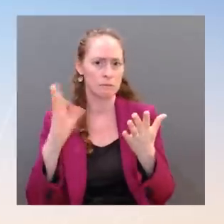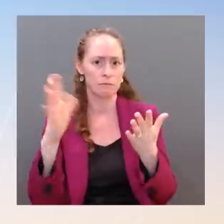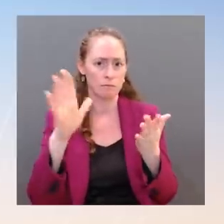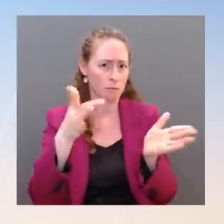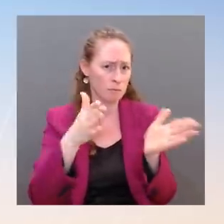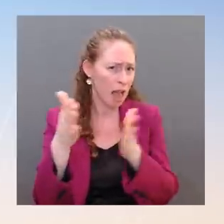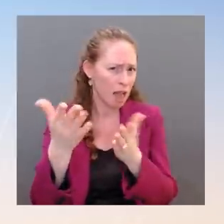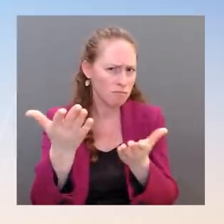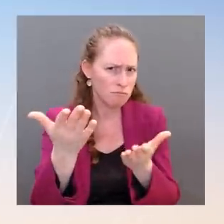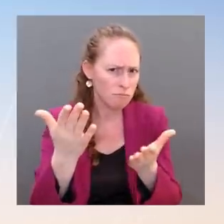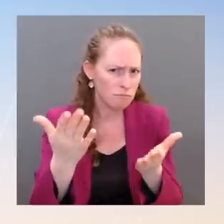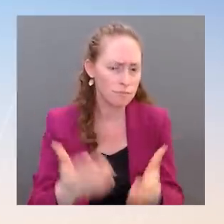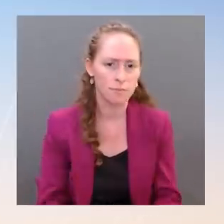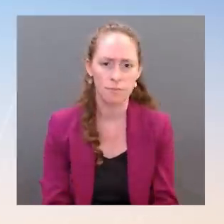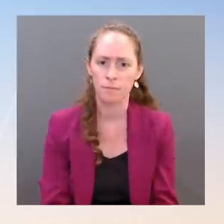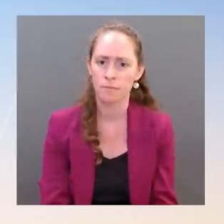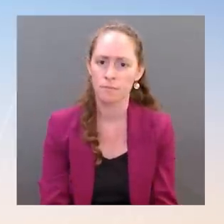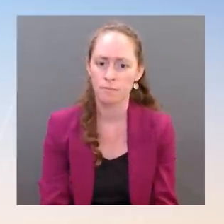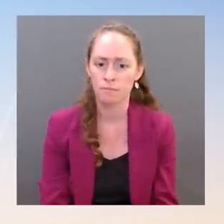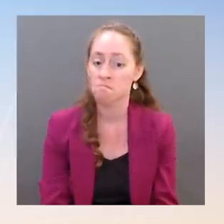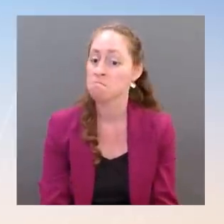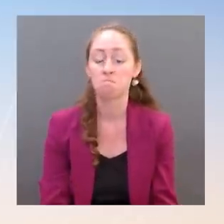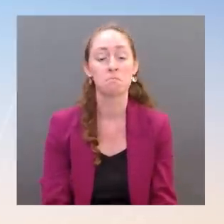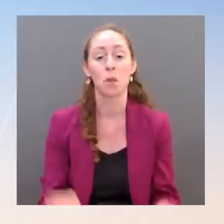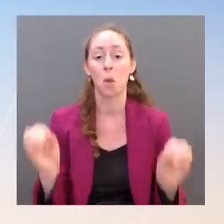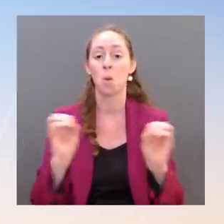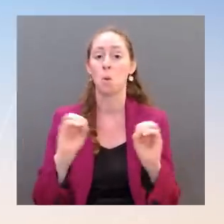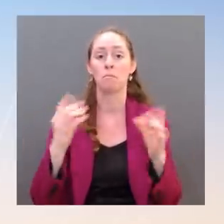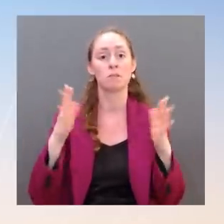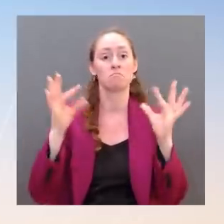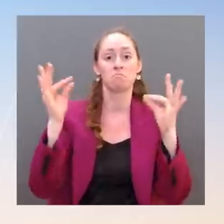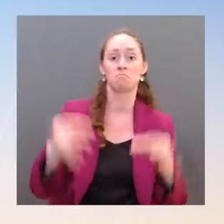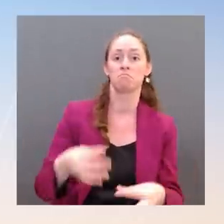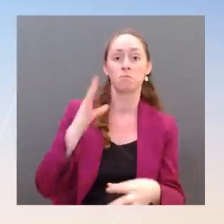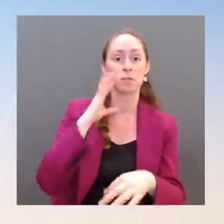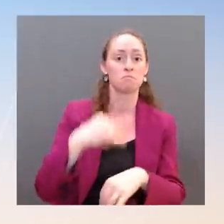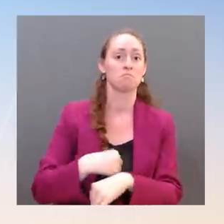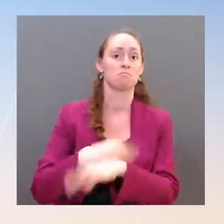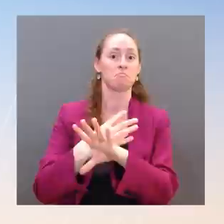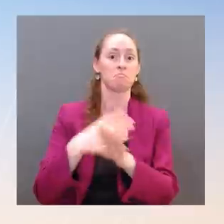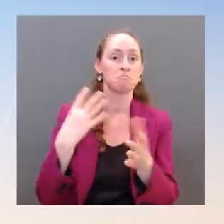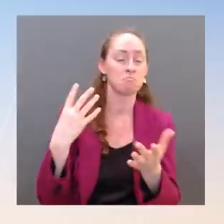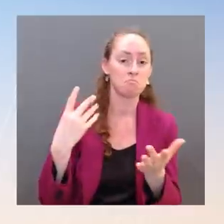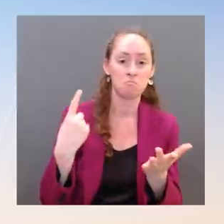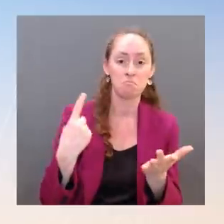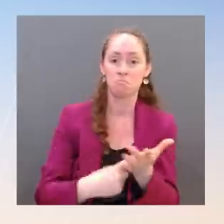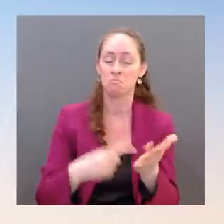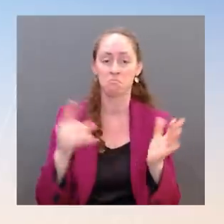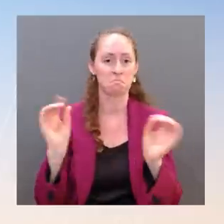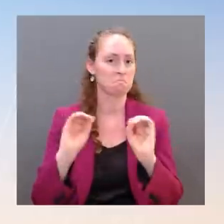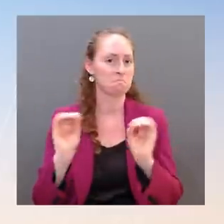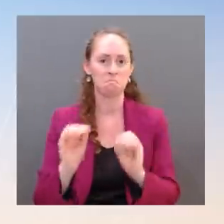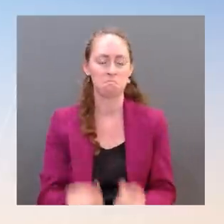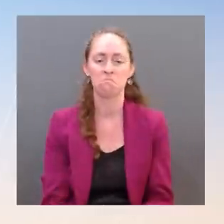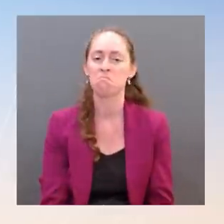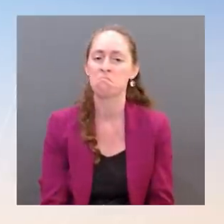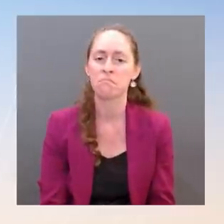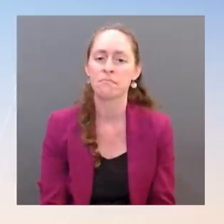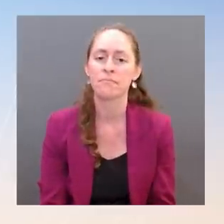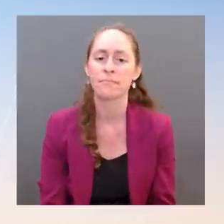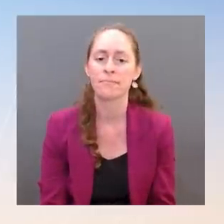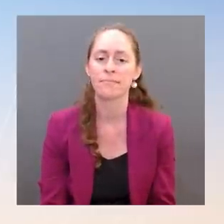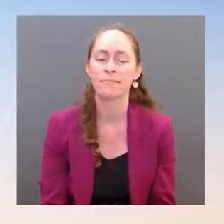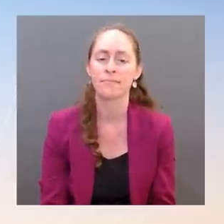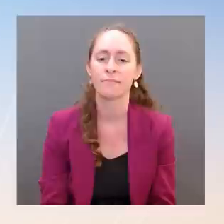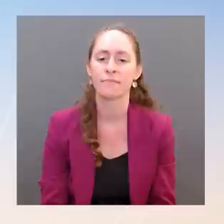of calls with Chinese and Taiwan as it relates to this particular case. Our thoughts are with all those affected